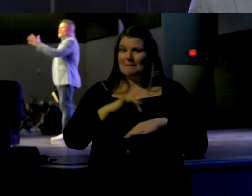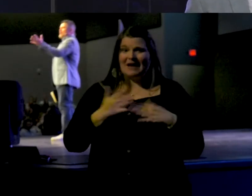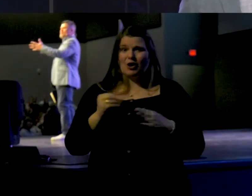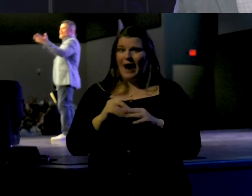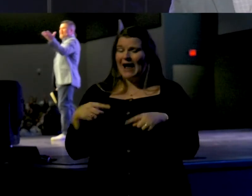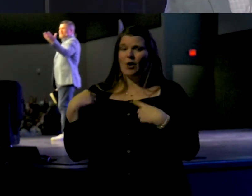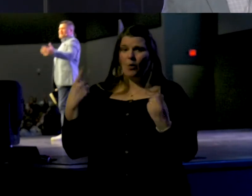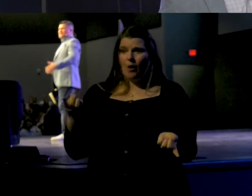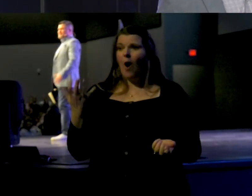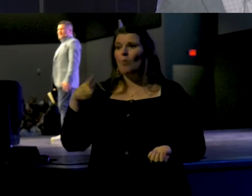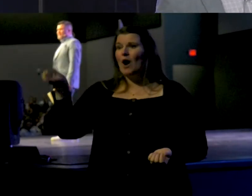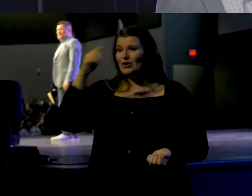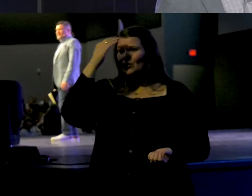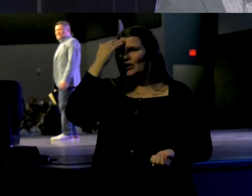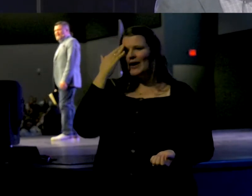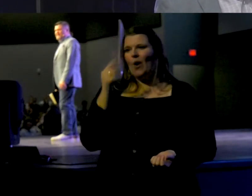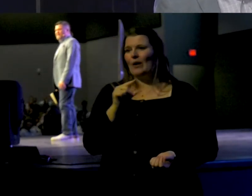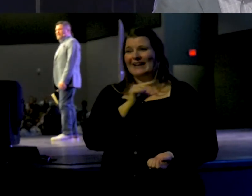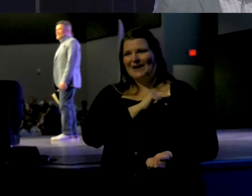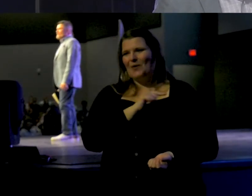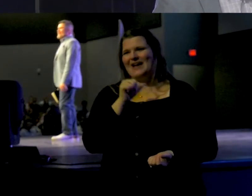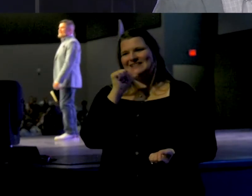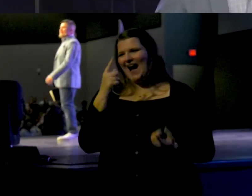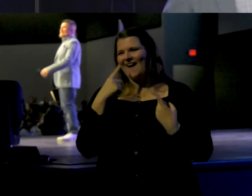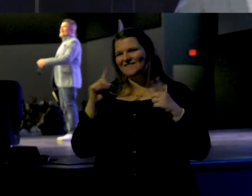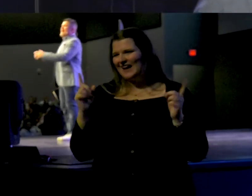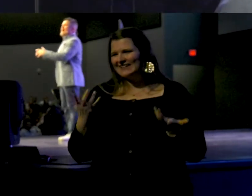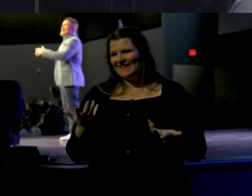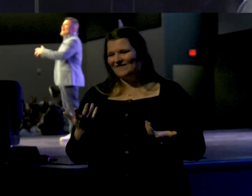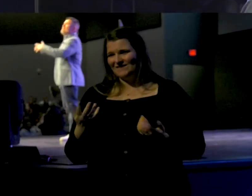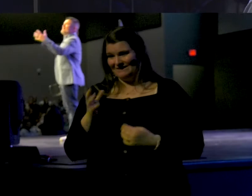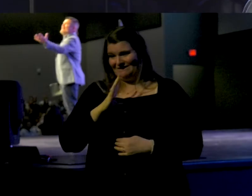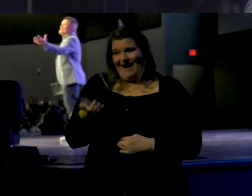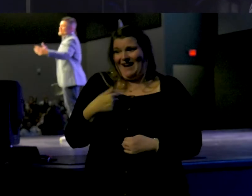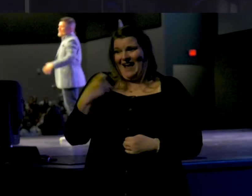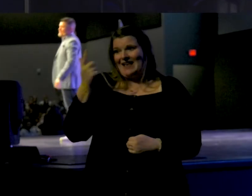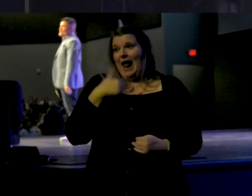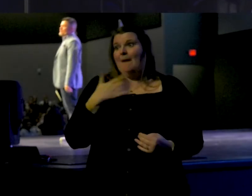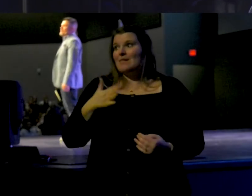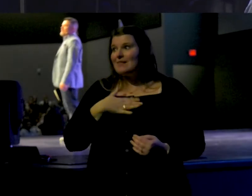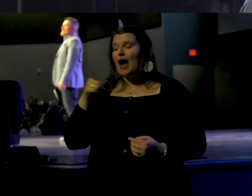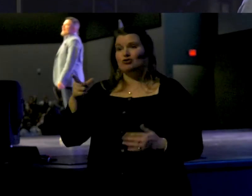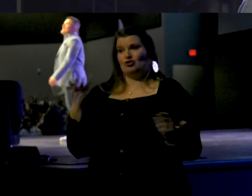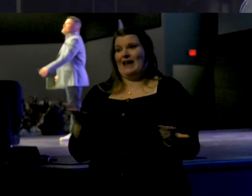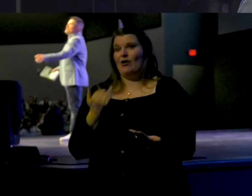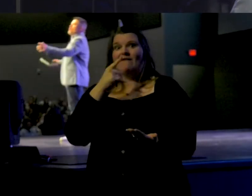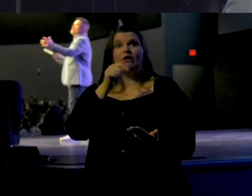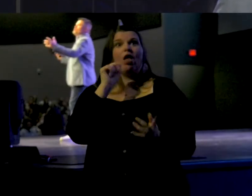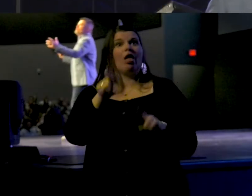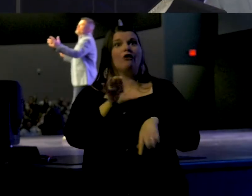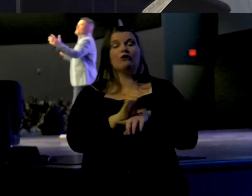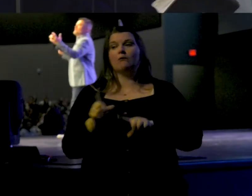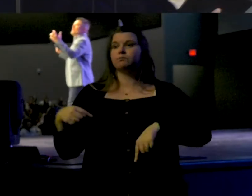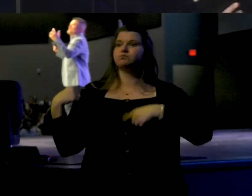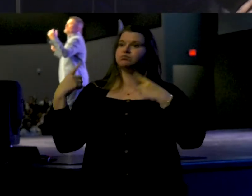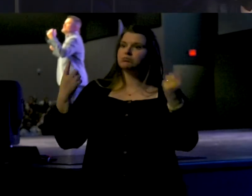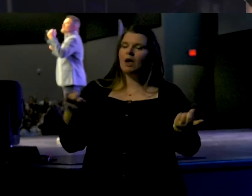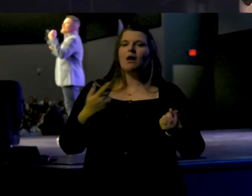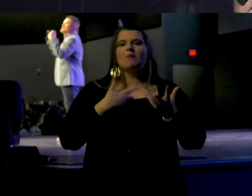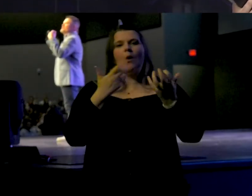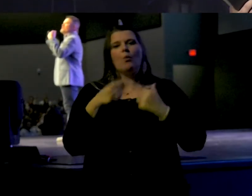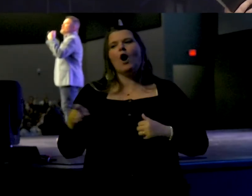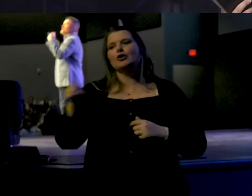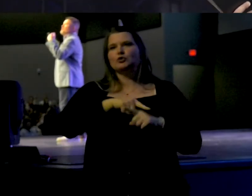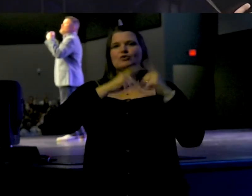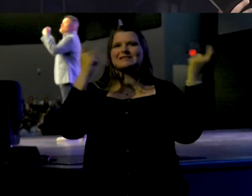I want you to know guilt's not very effective. In I'm glad you're here. I just want you to celebrate the